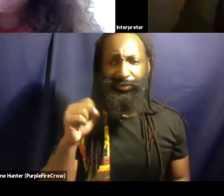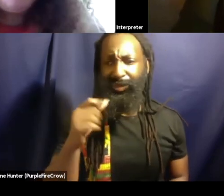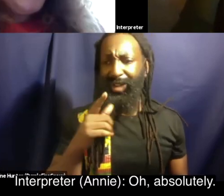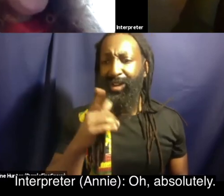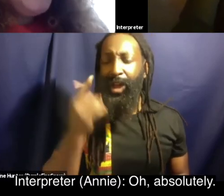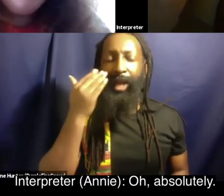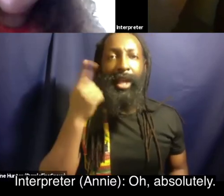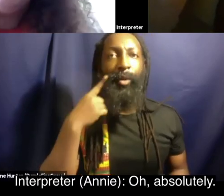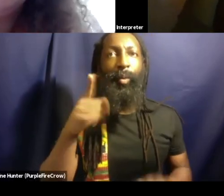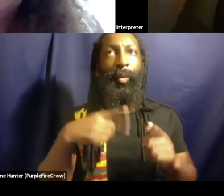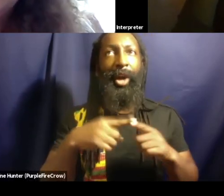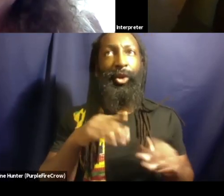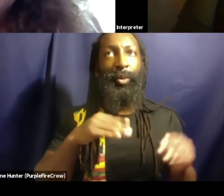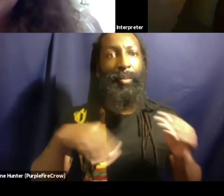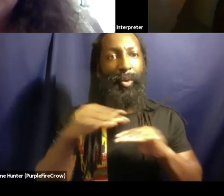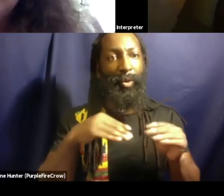oh absolutely